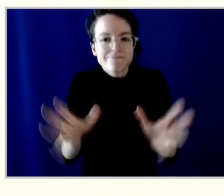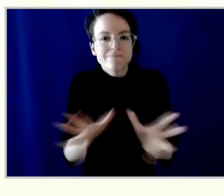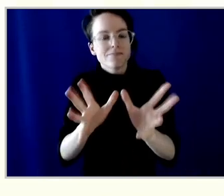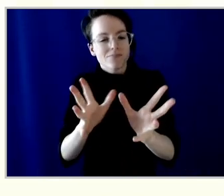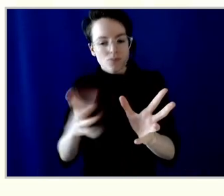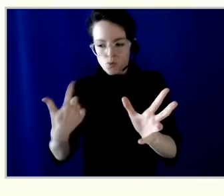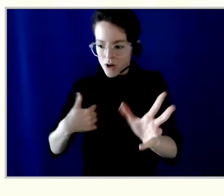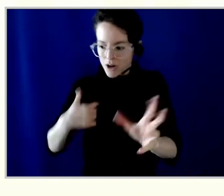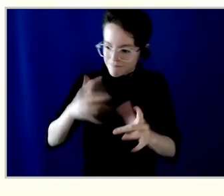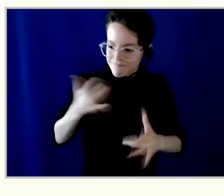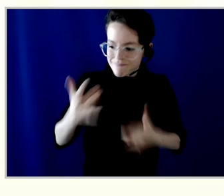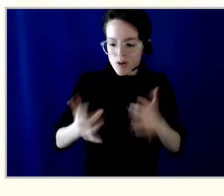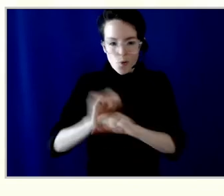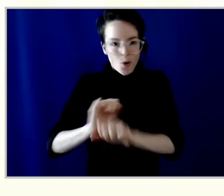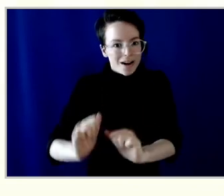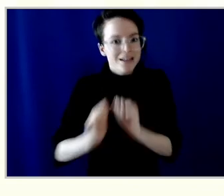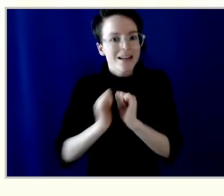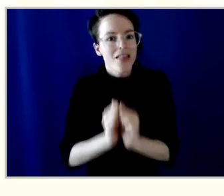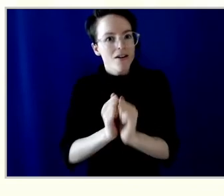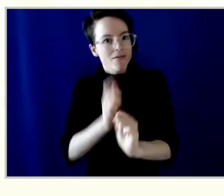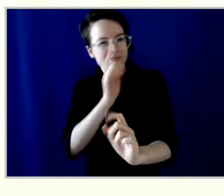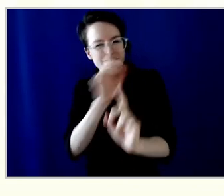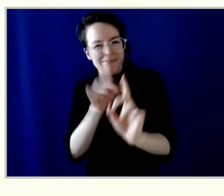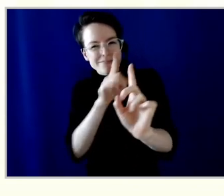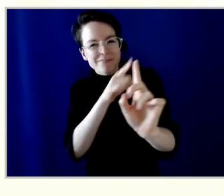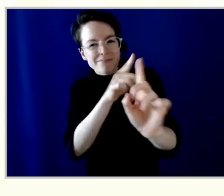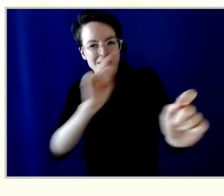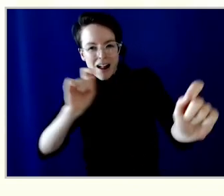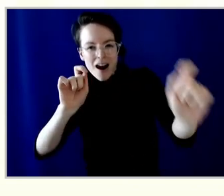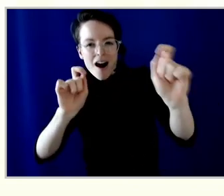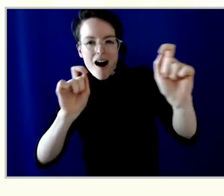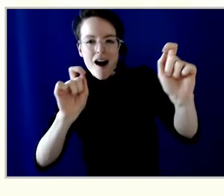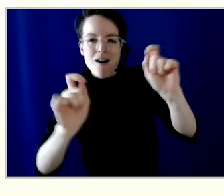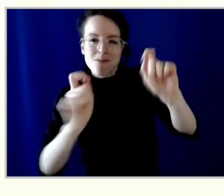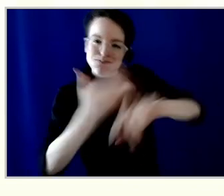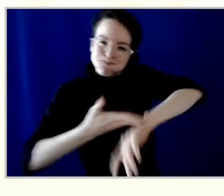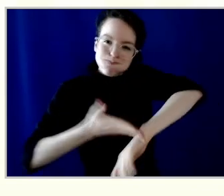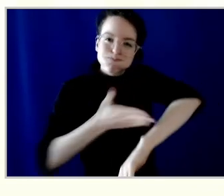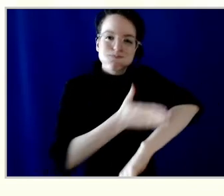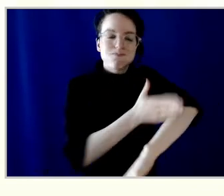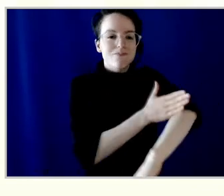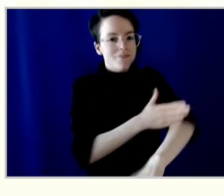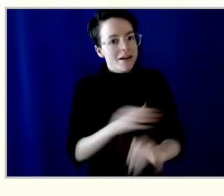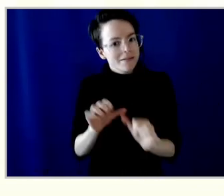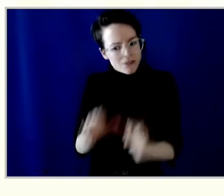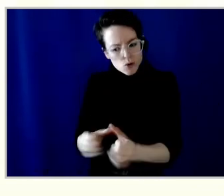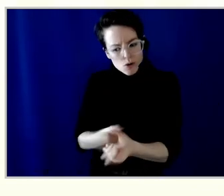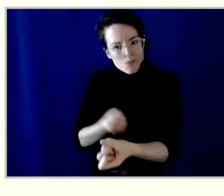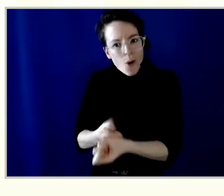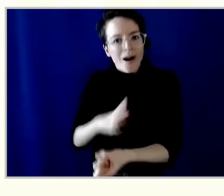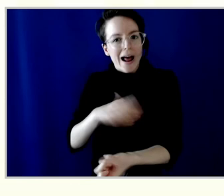transformational vision and to continue being there for our members and communities when they need us.